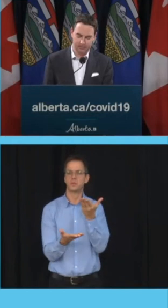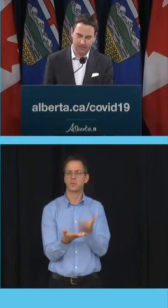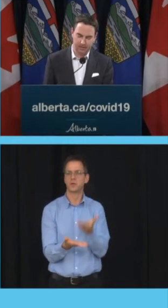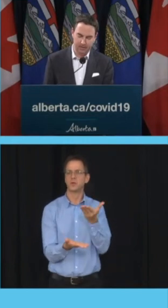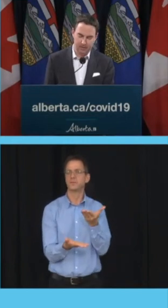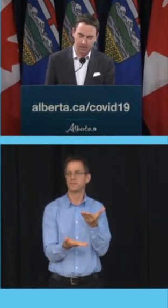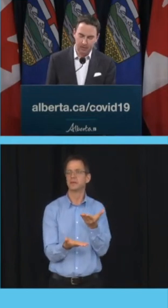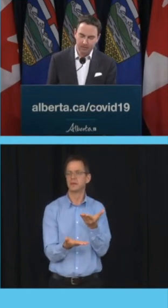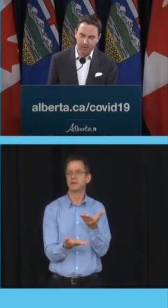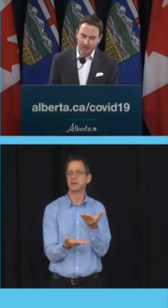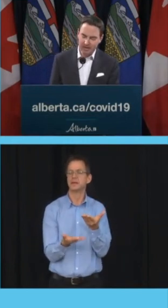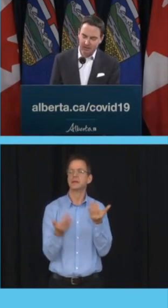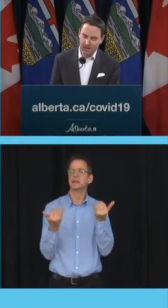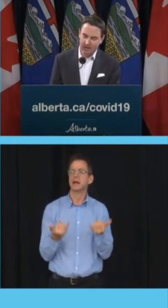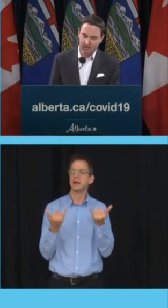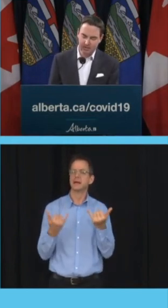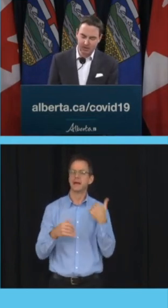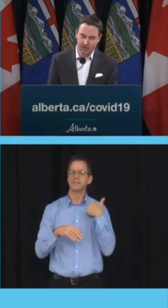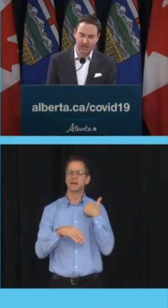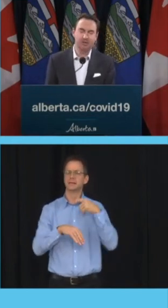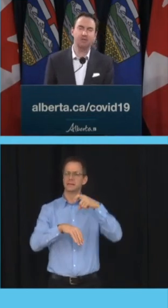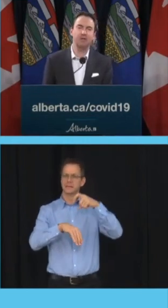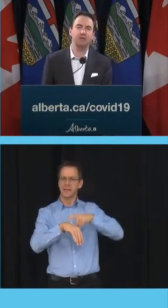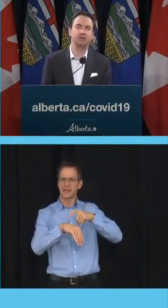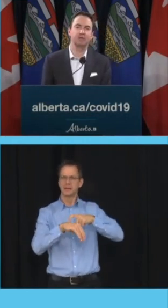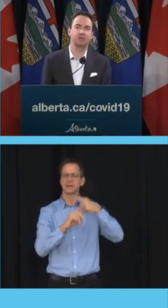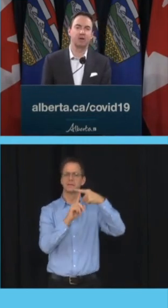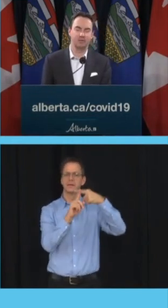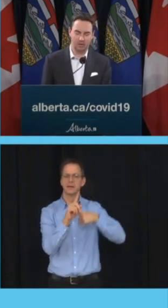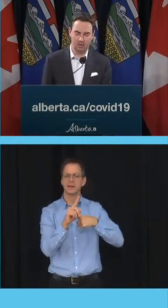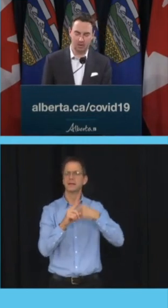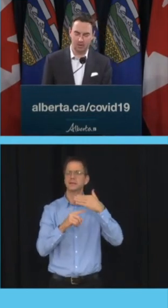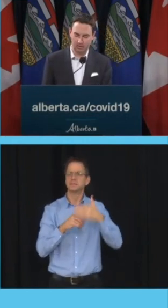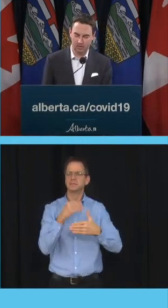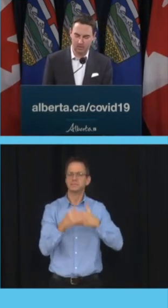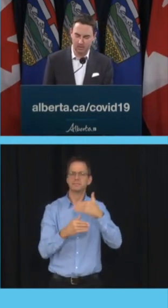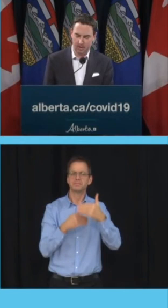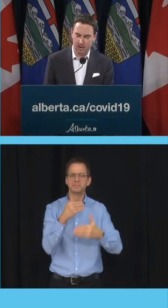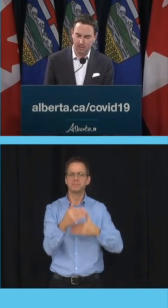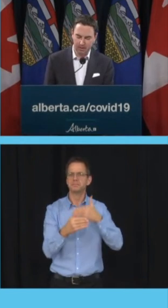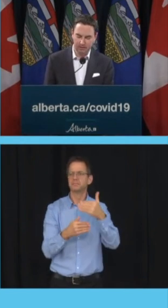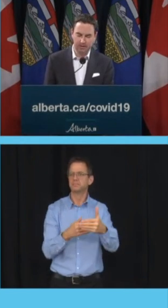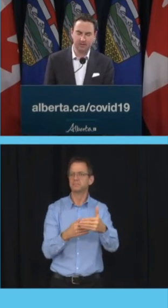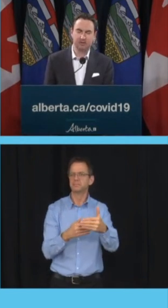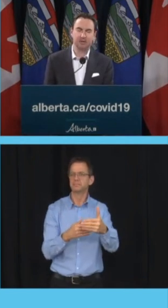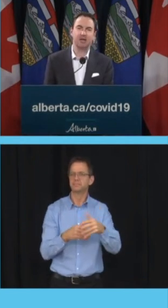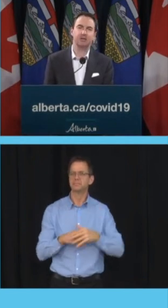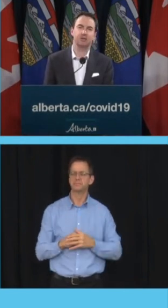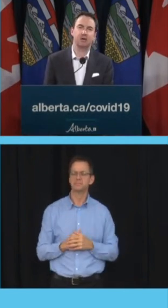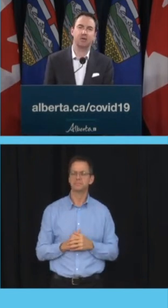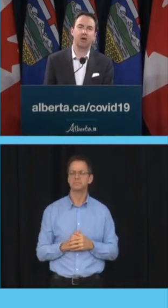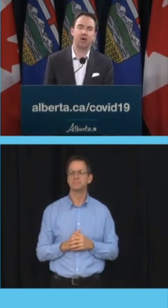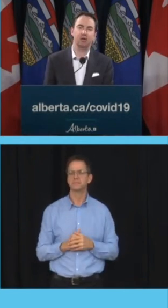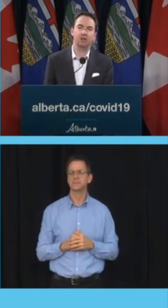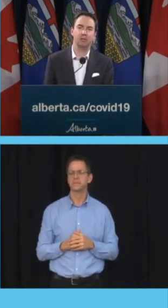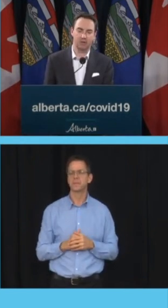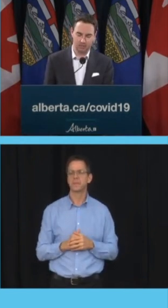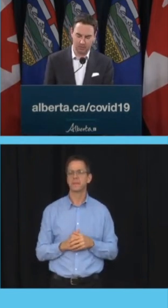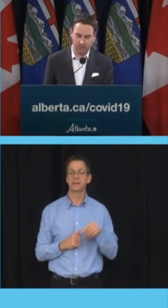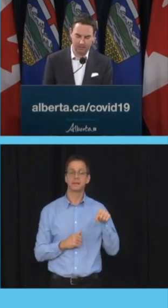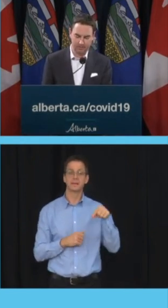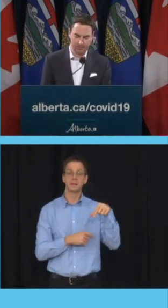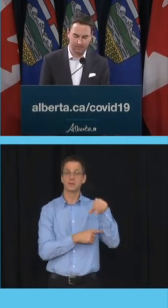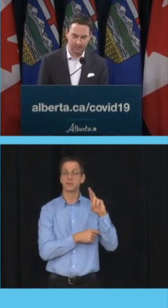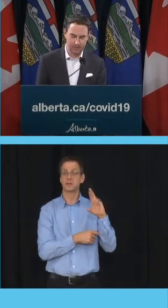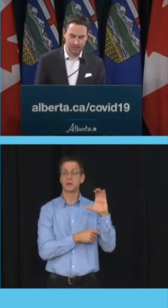process works for them. But we also want to take advantage of the security and convenience of the QR code and build on the success